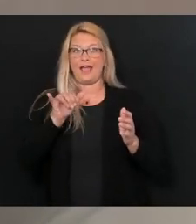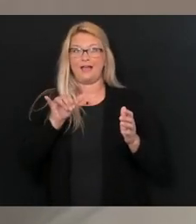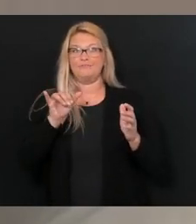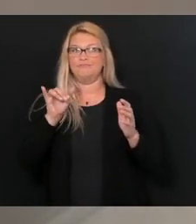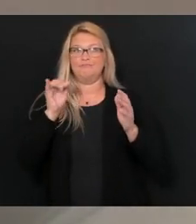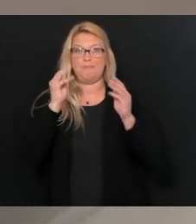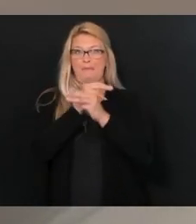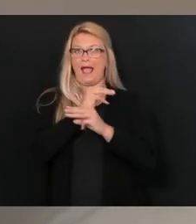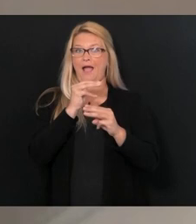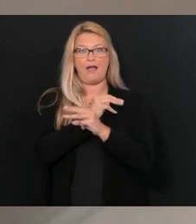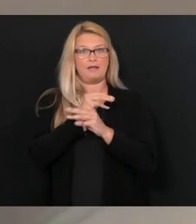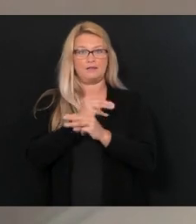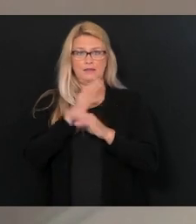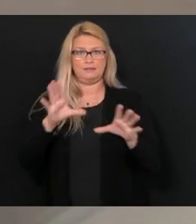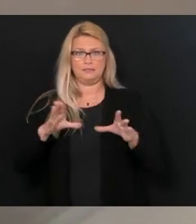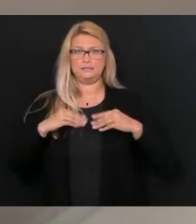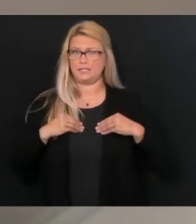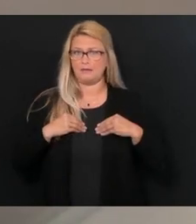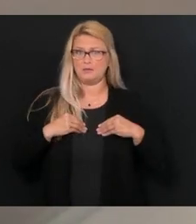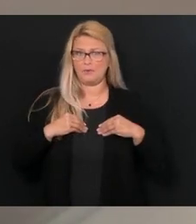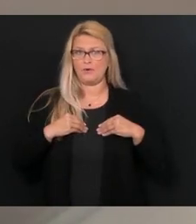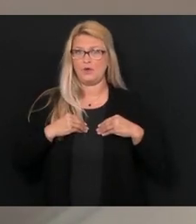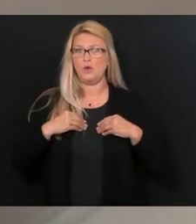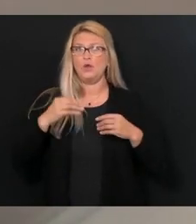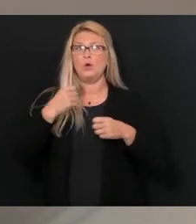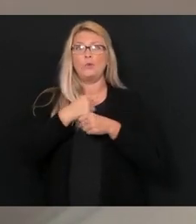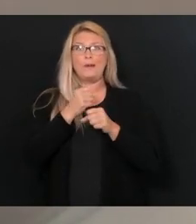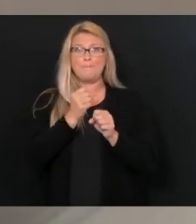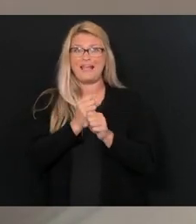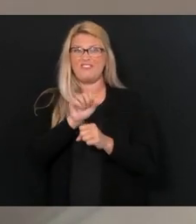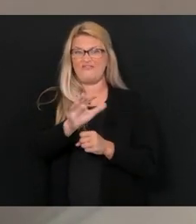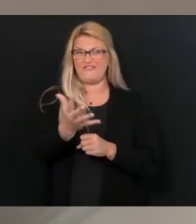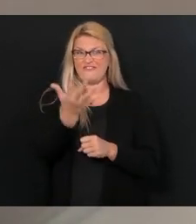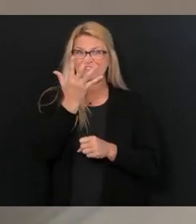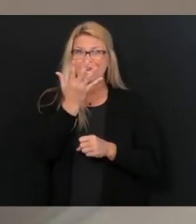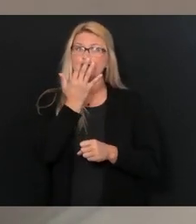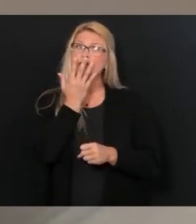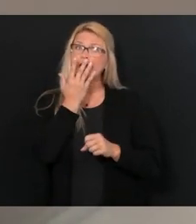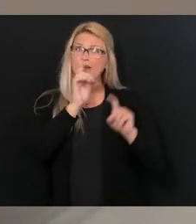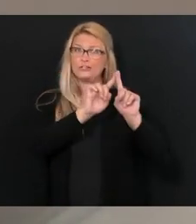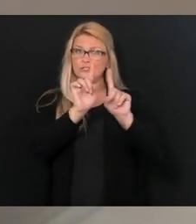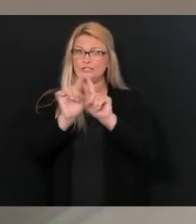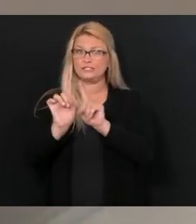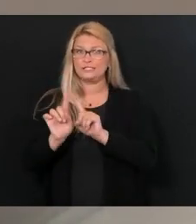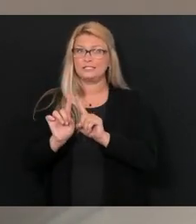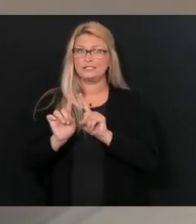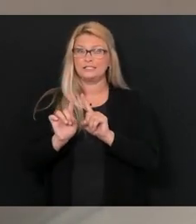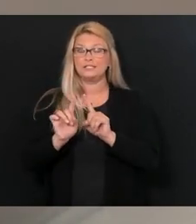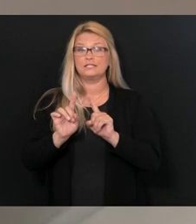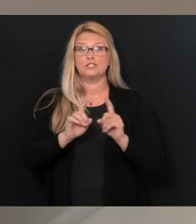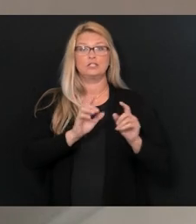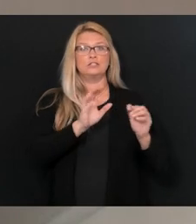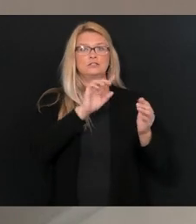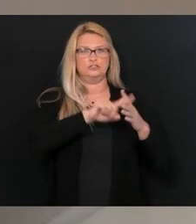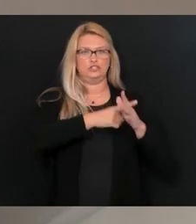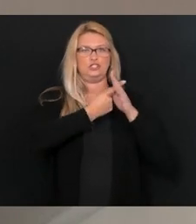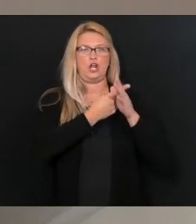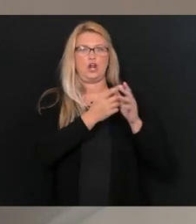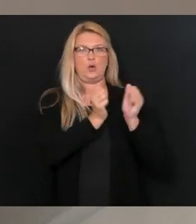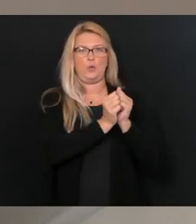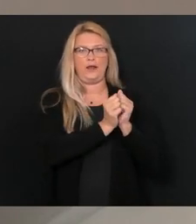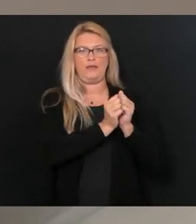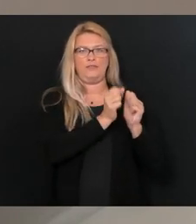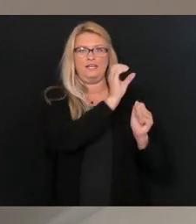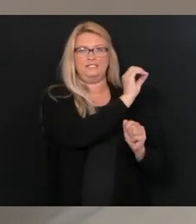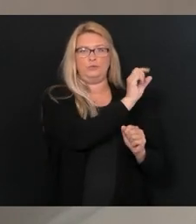And we created the five color codes to reflect a low rate of COVID spread, which is zero to